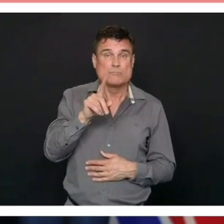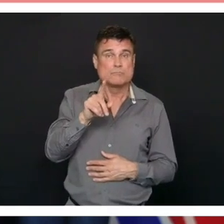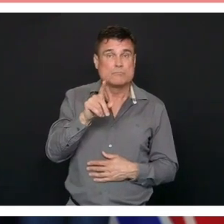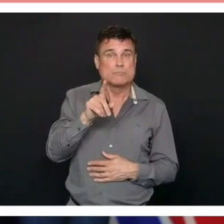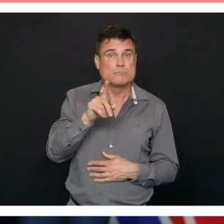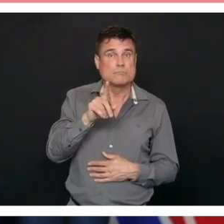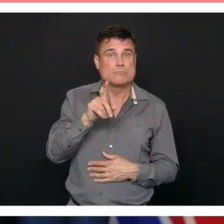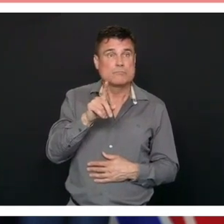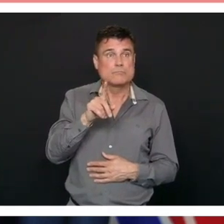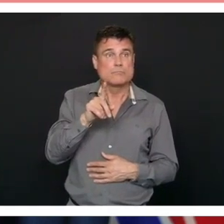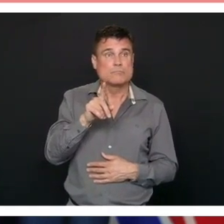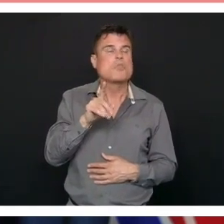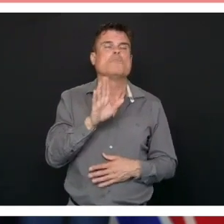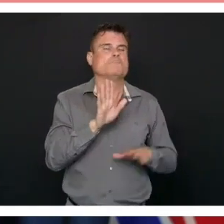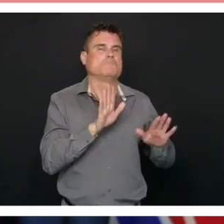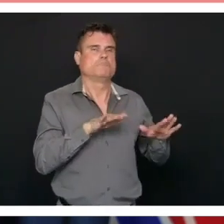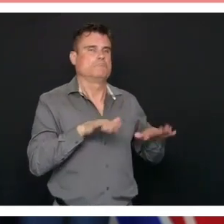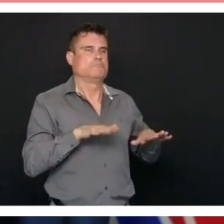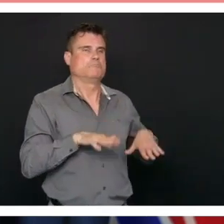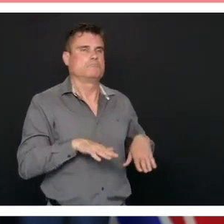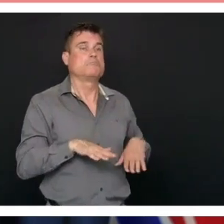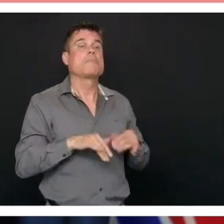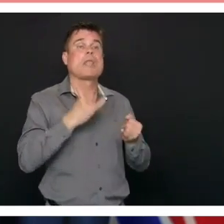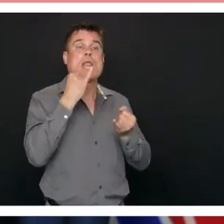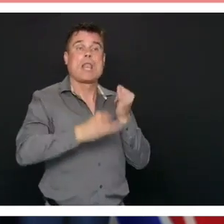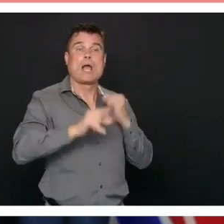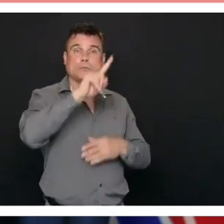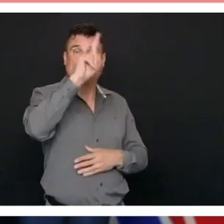Alright, our last question comes from Richard Sisman.